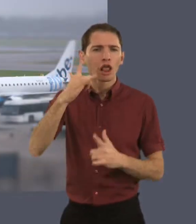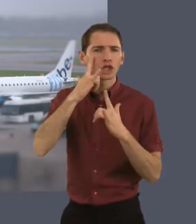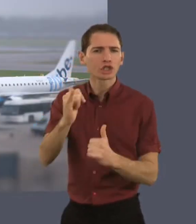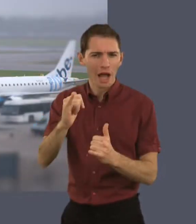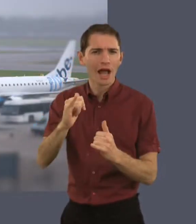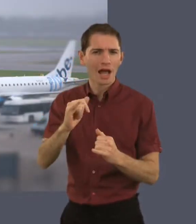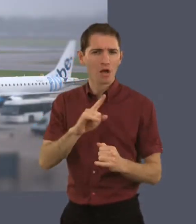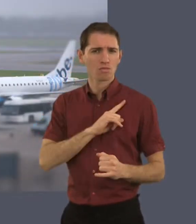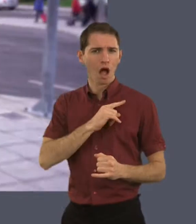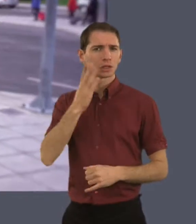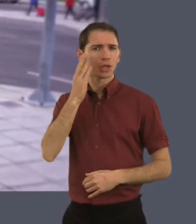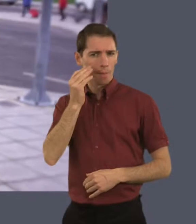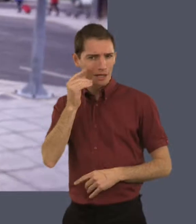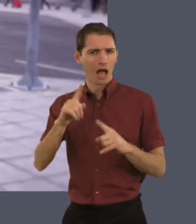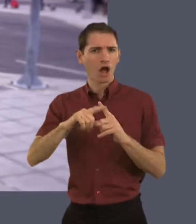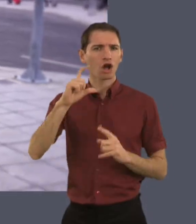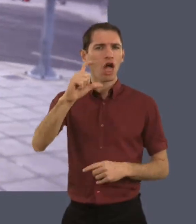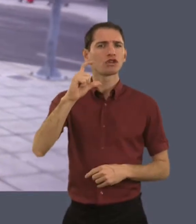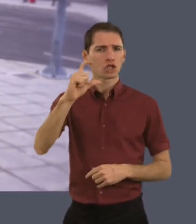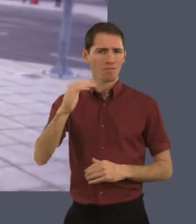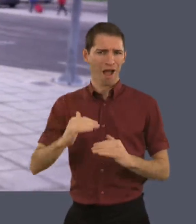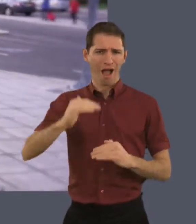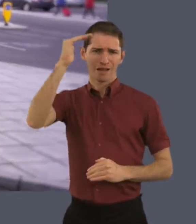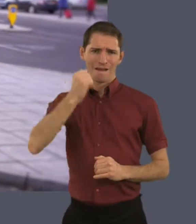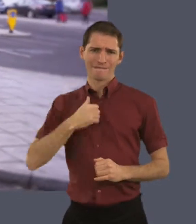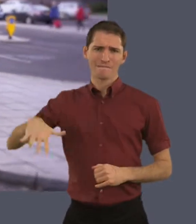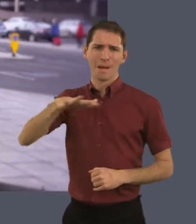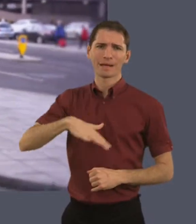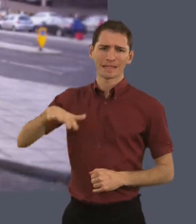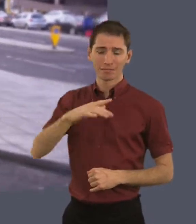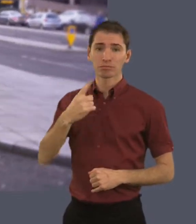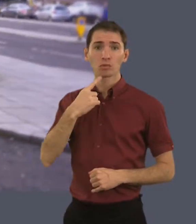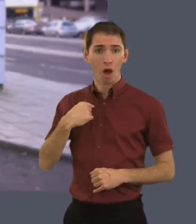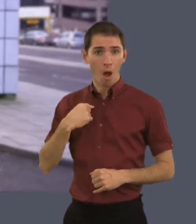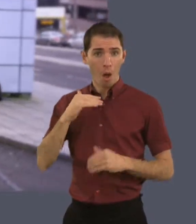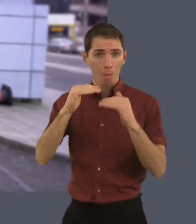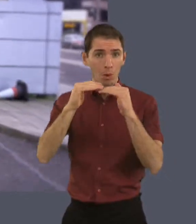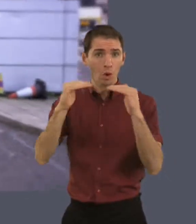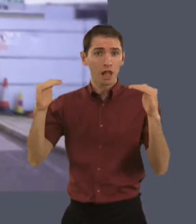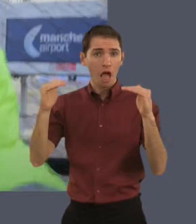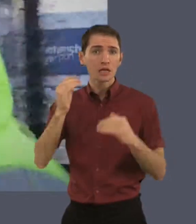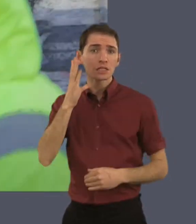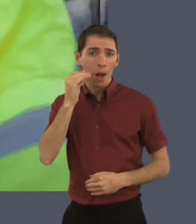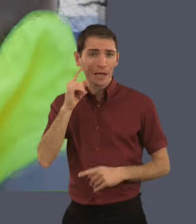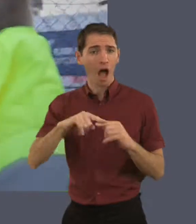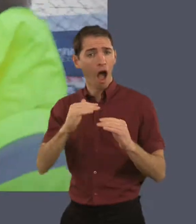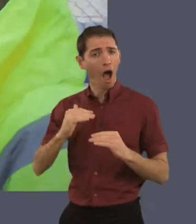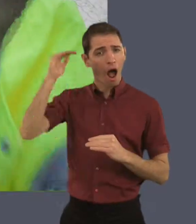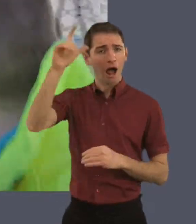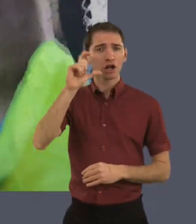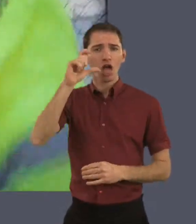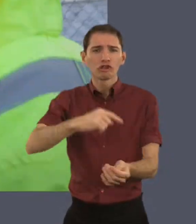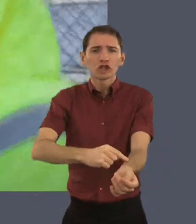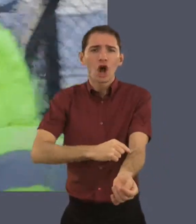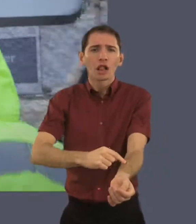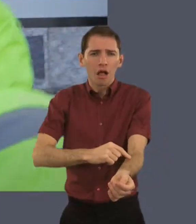the diabetes and cholesterol both were in the family. And we found out that it was borderline diabetic and high cholesterol. And it hits you like a